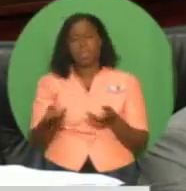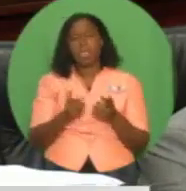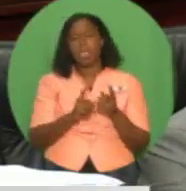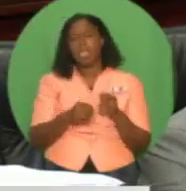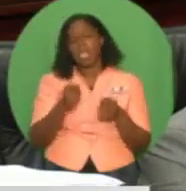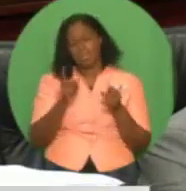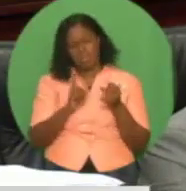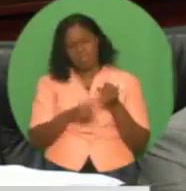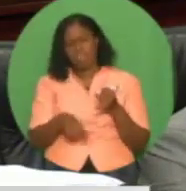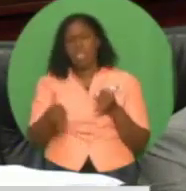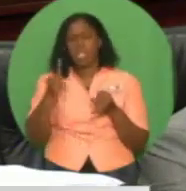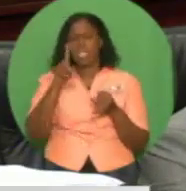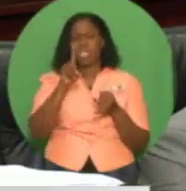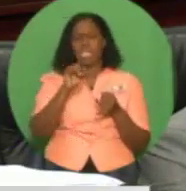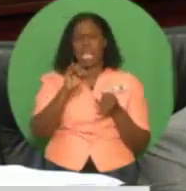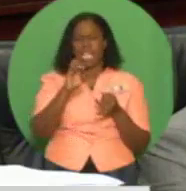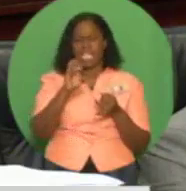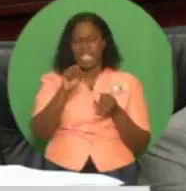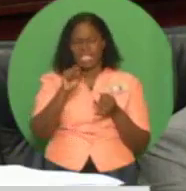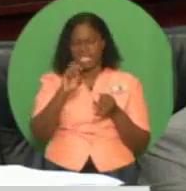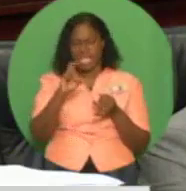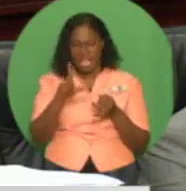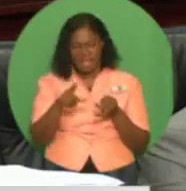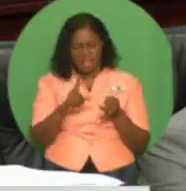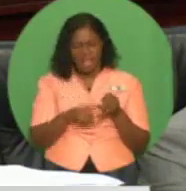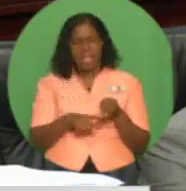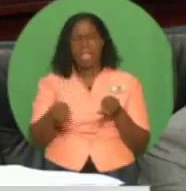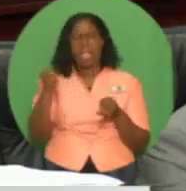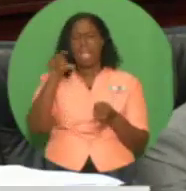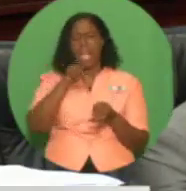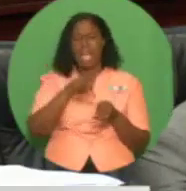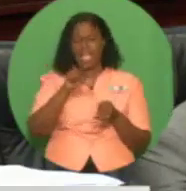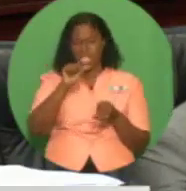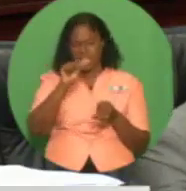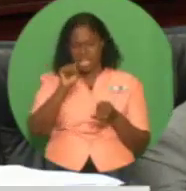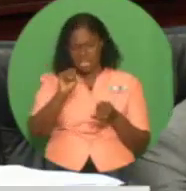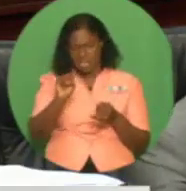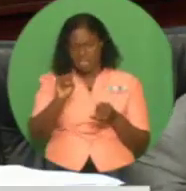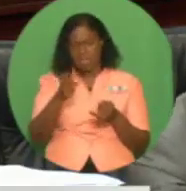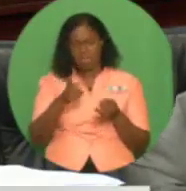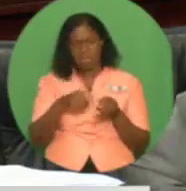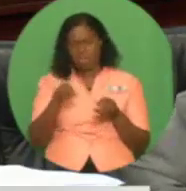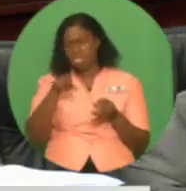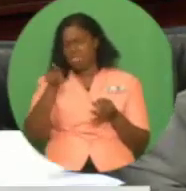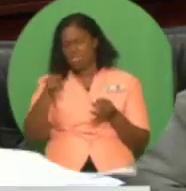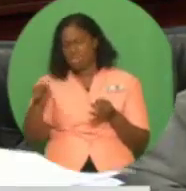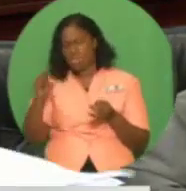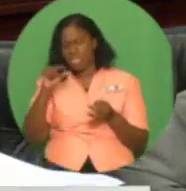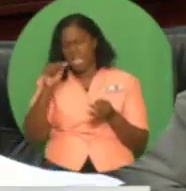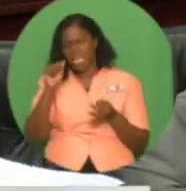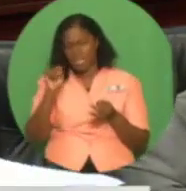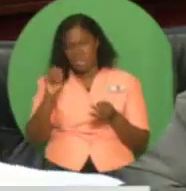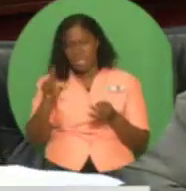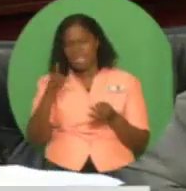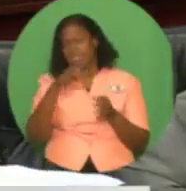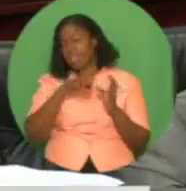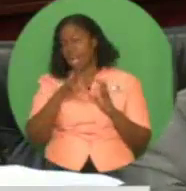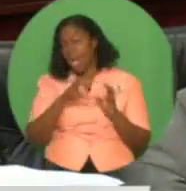fuel, became subject to administrative control through relevant sections in the Petroleum Act, Chapter 62